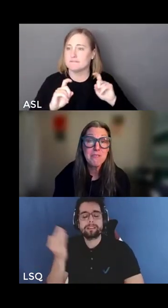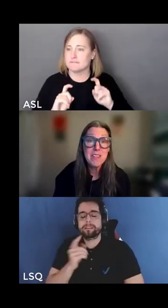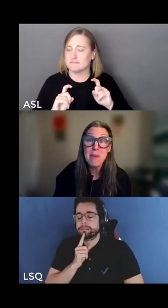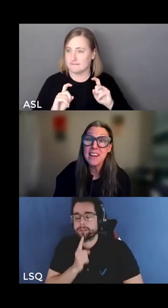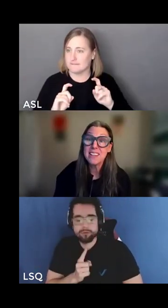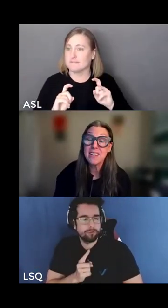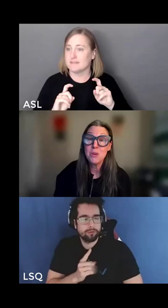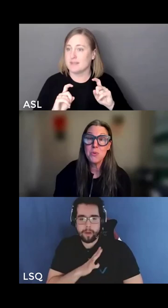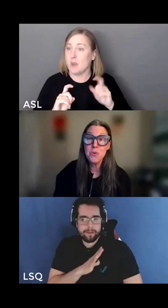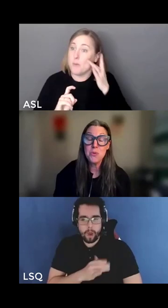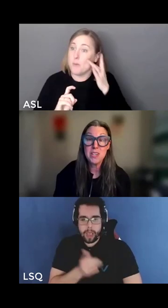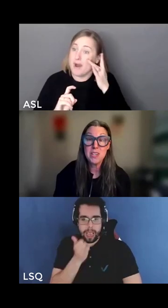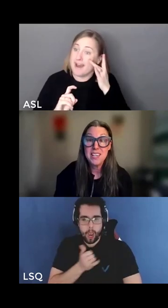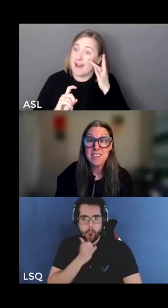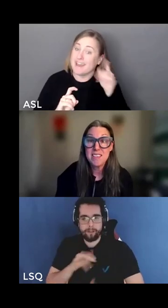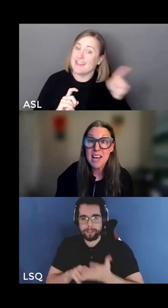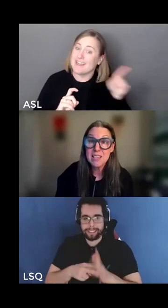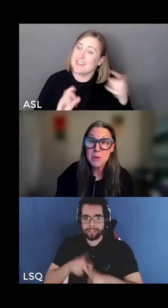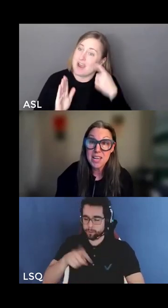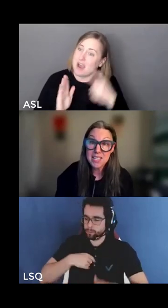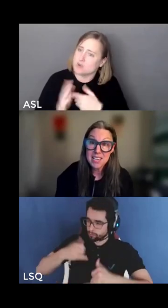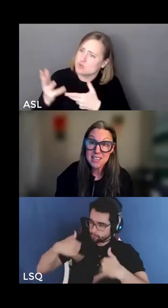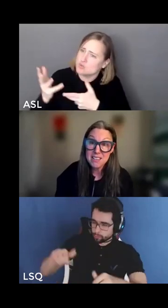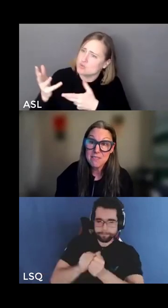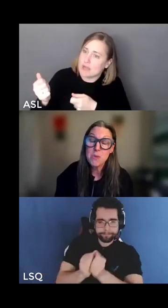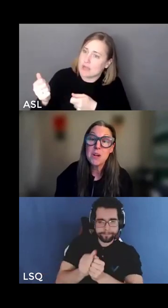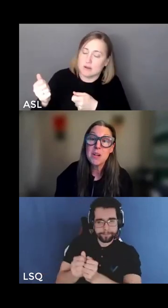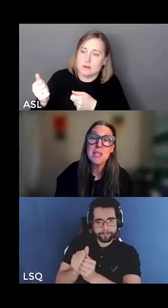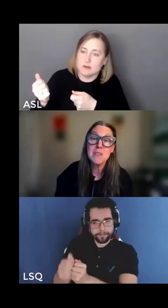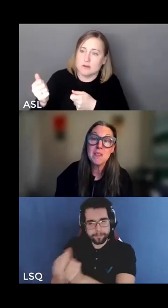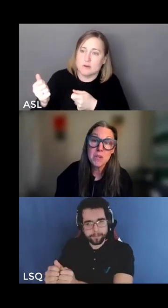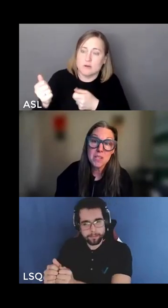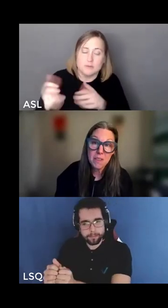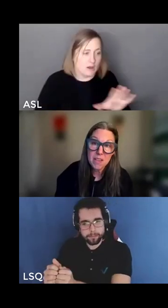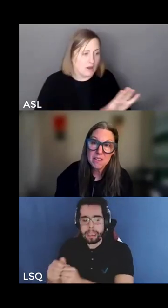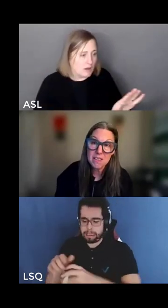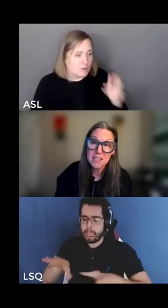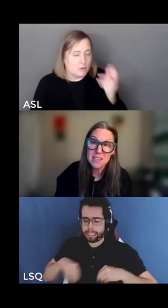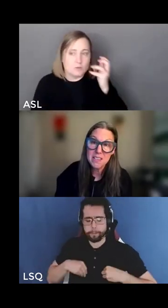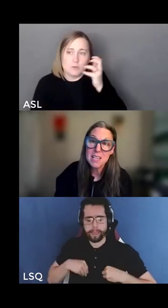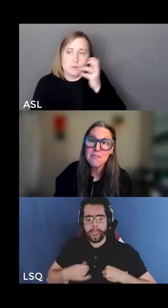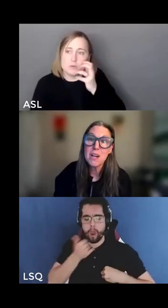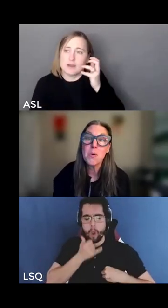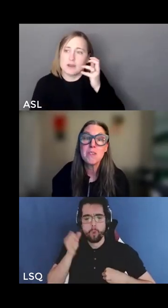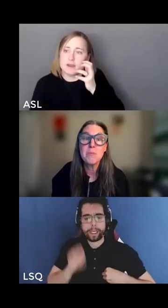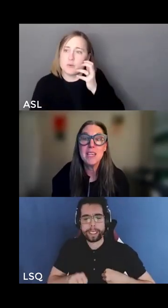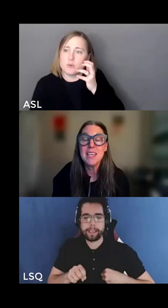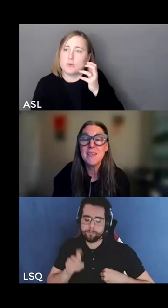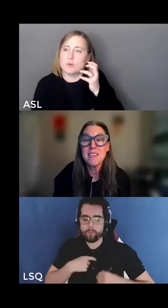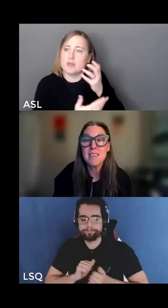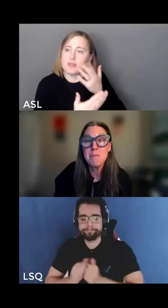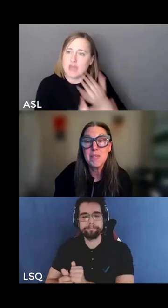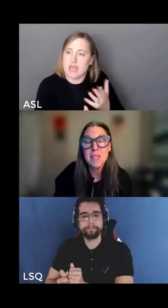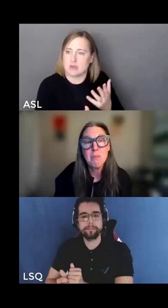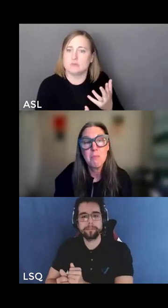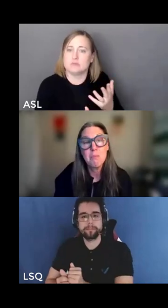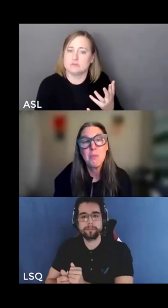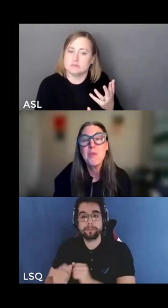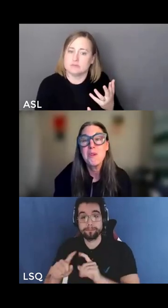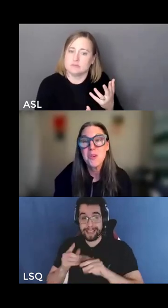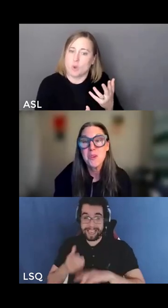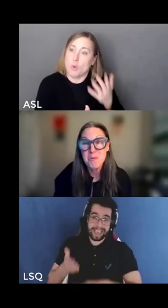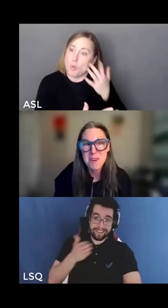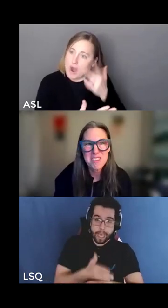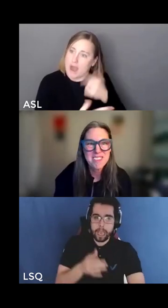give me that feedback exactly what i need if i want to be in this work authentic if i want to be in this in